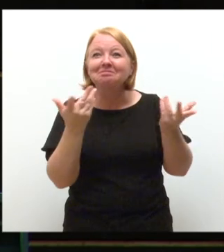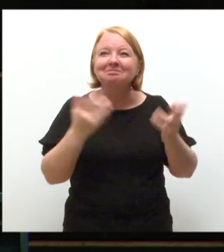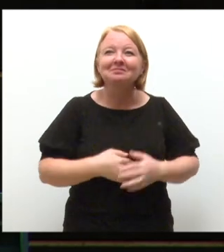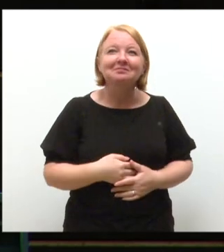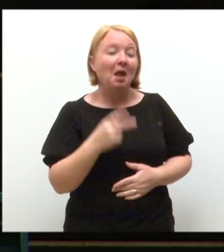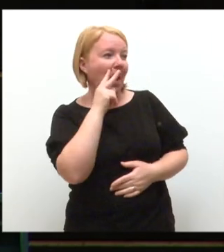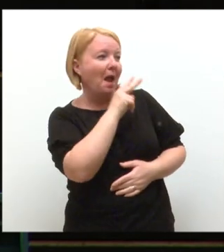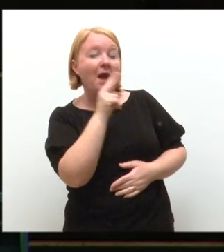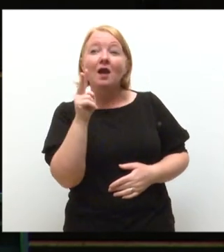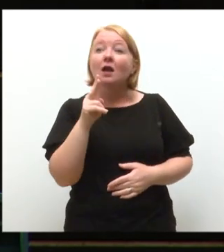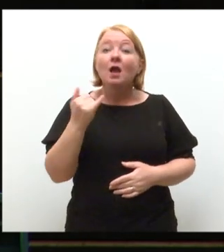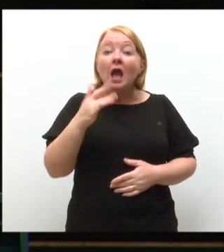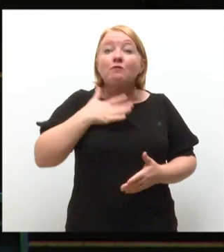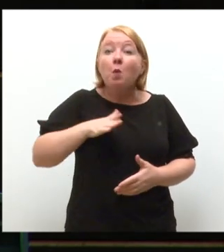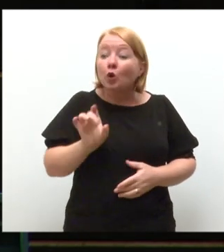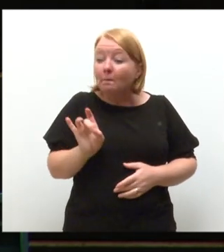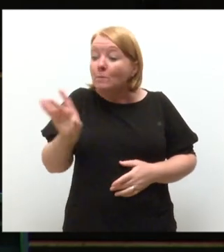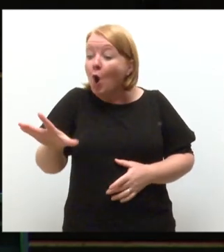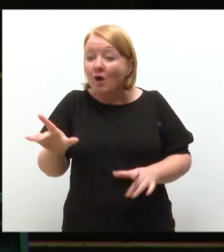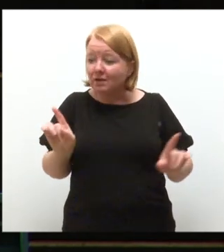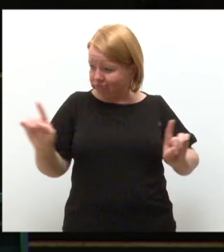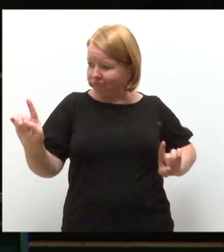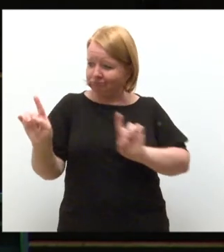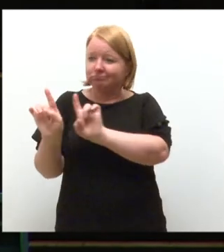You can move seats, that's okay too.